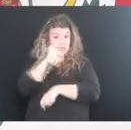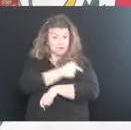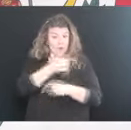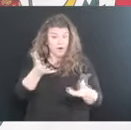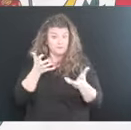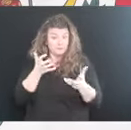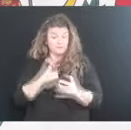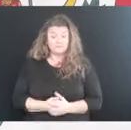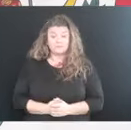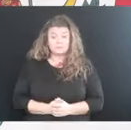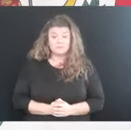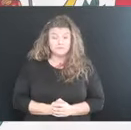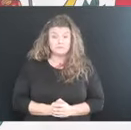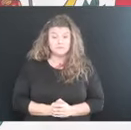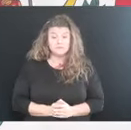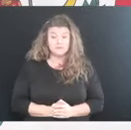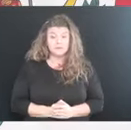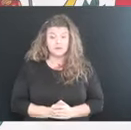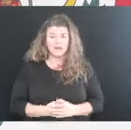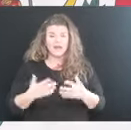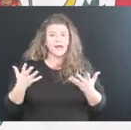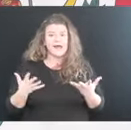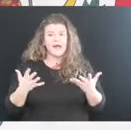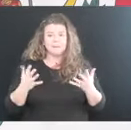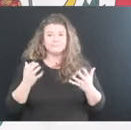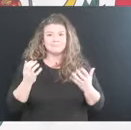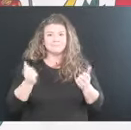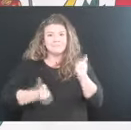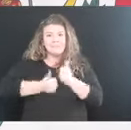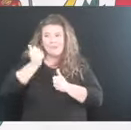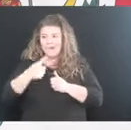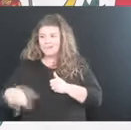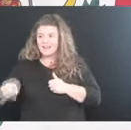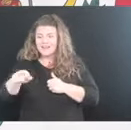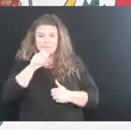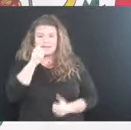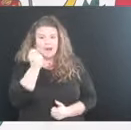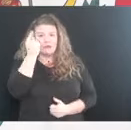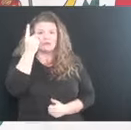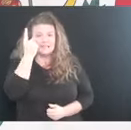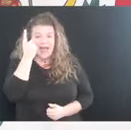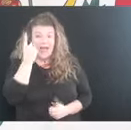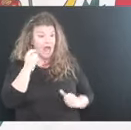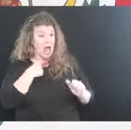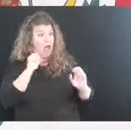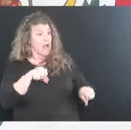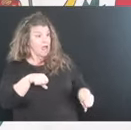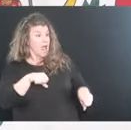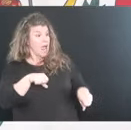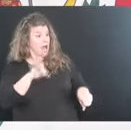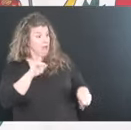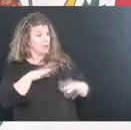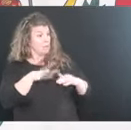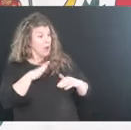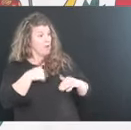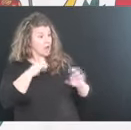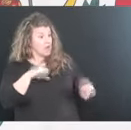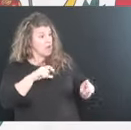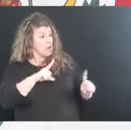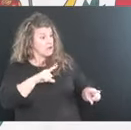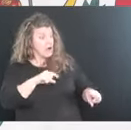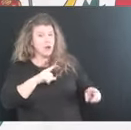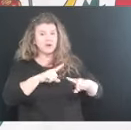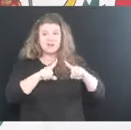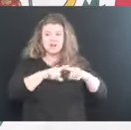A lot of them, you know, just never understood that they could get their booster shot, 18 and above, and all the different